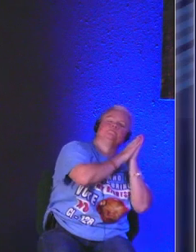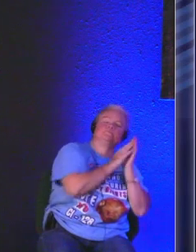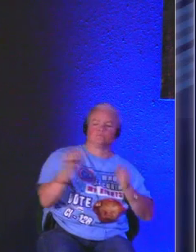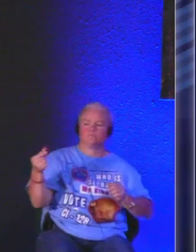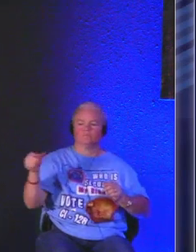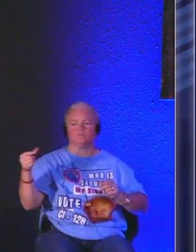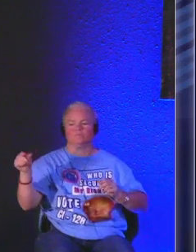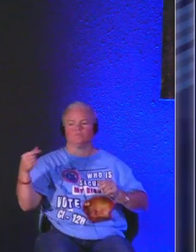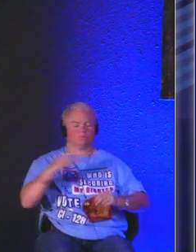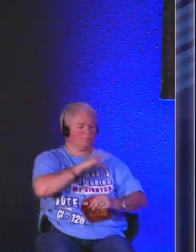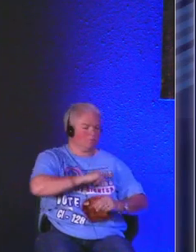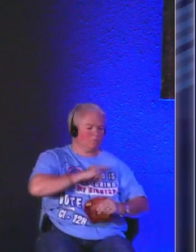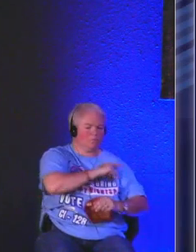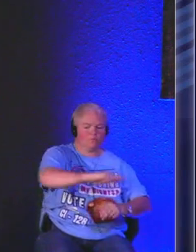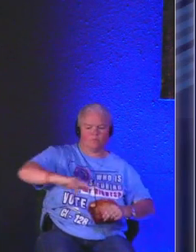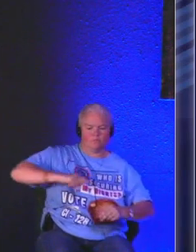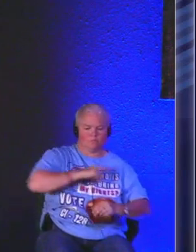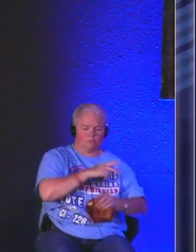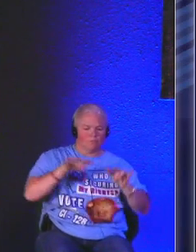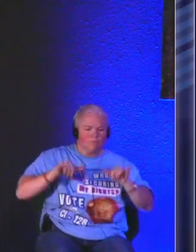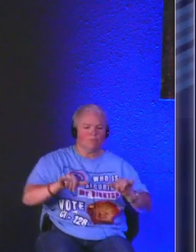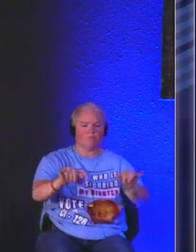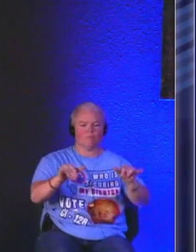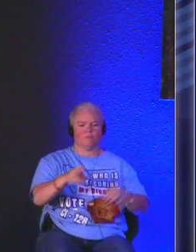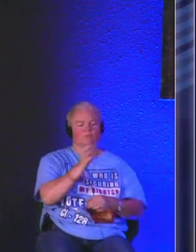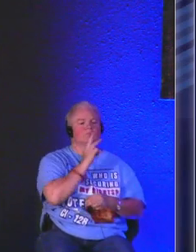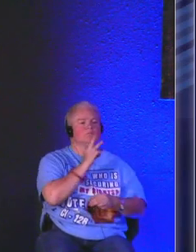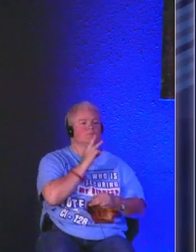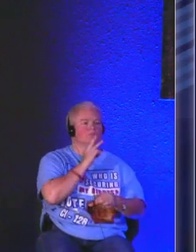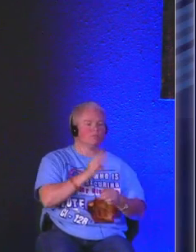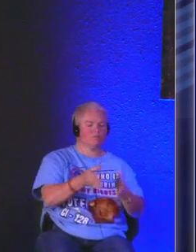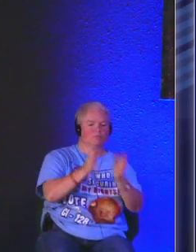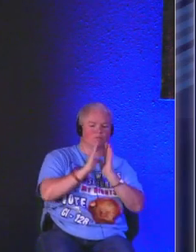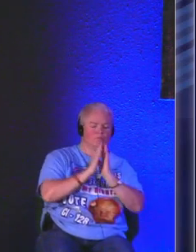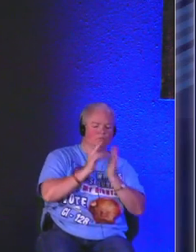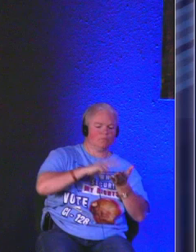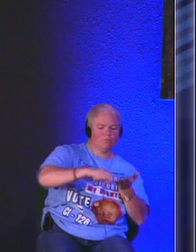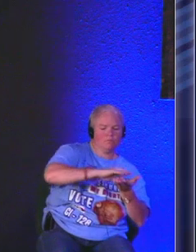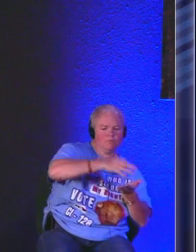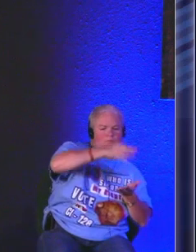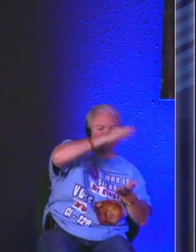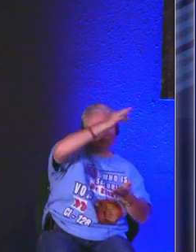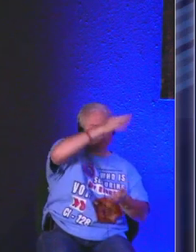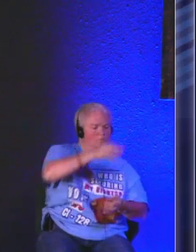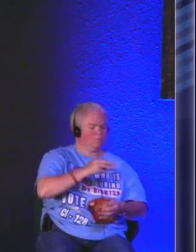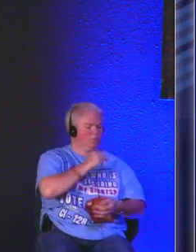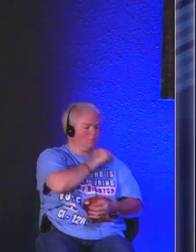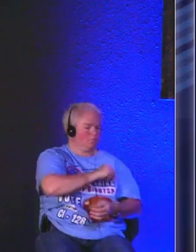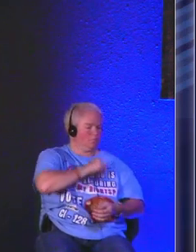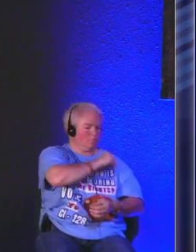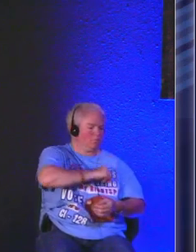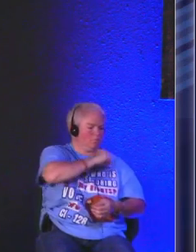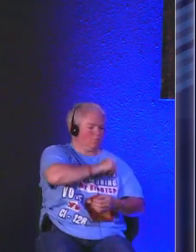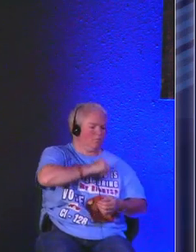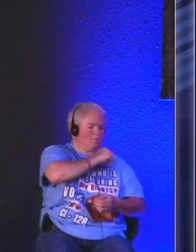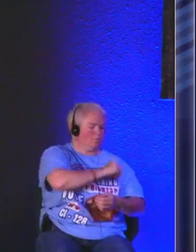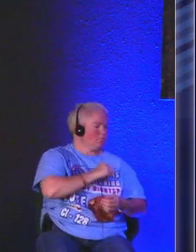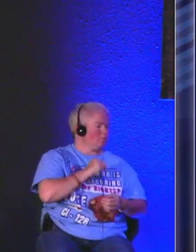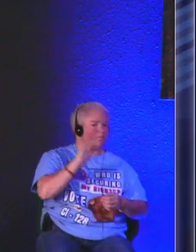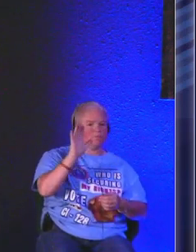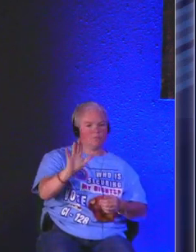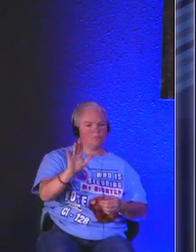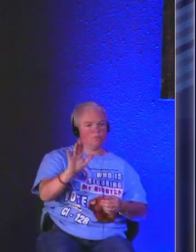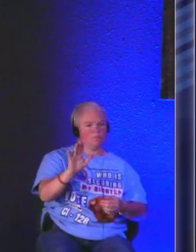in green pastures and still waters and allow the Holy Spirit to minister to you